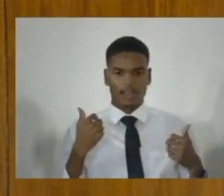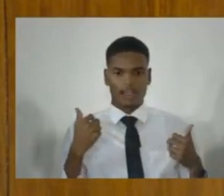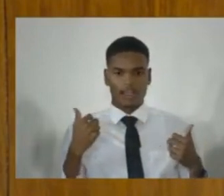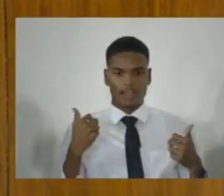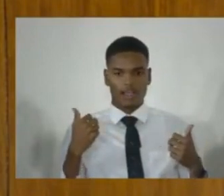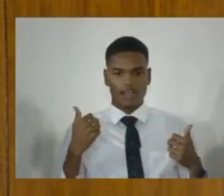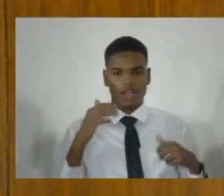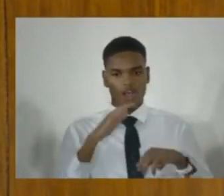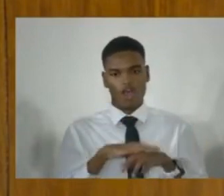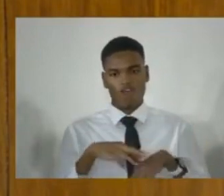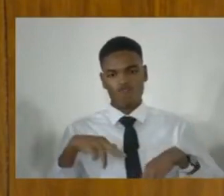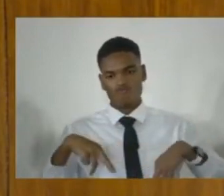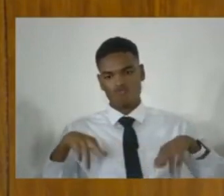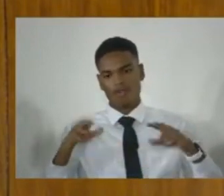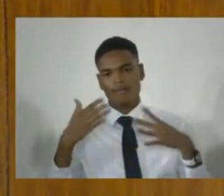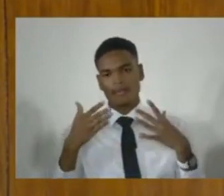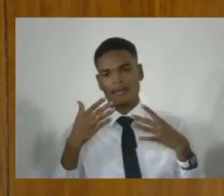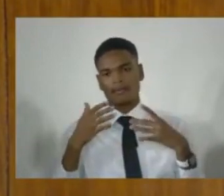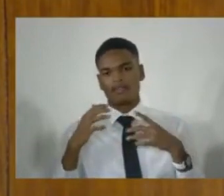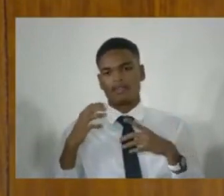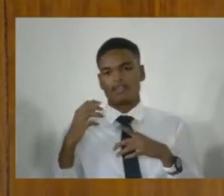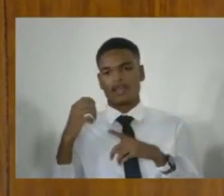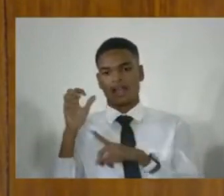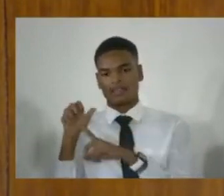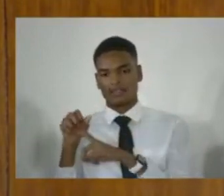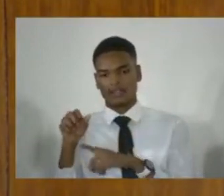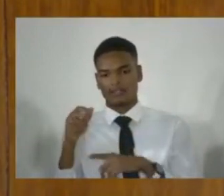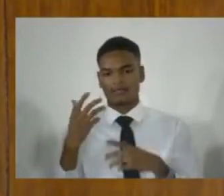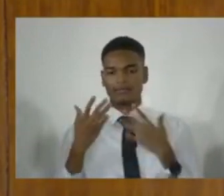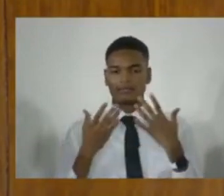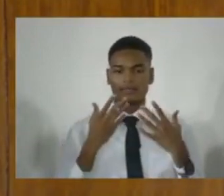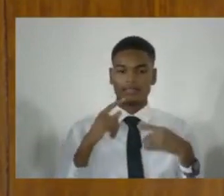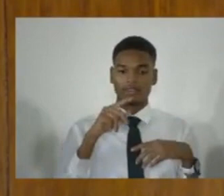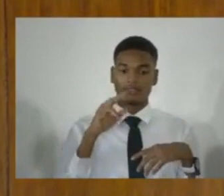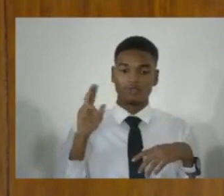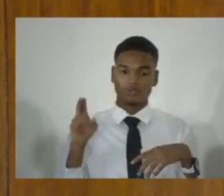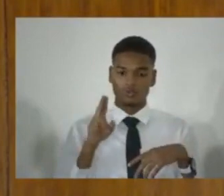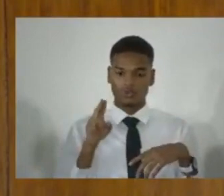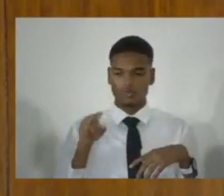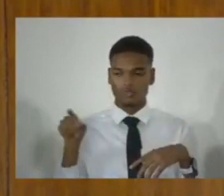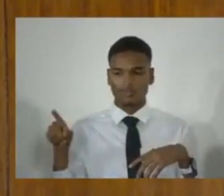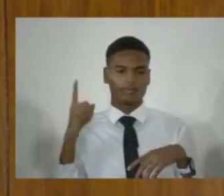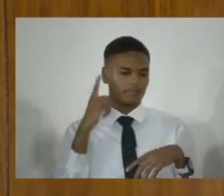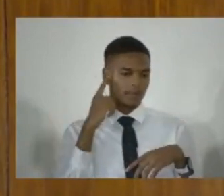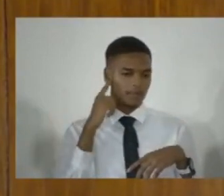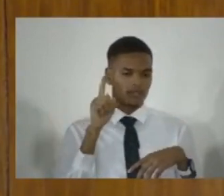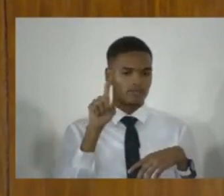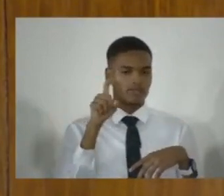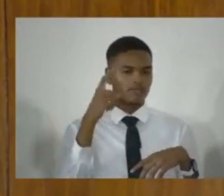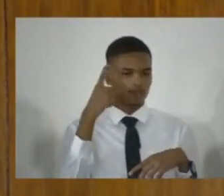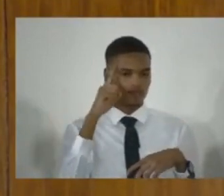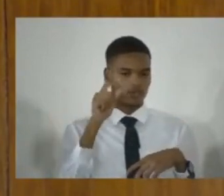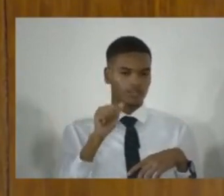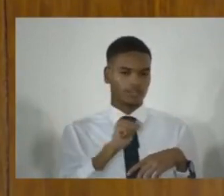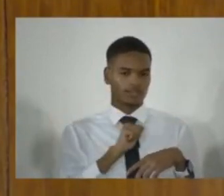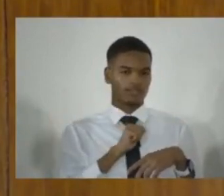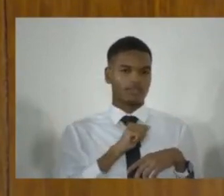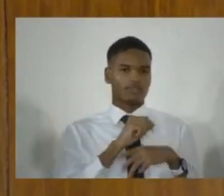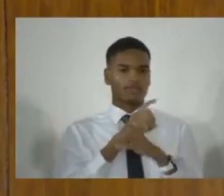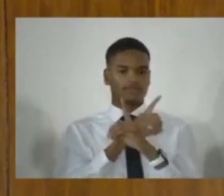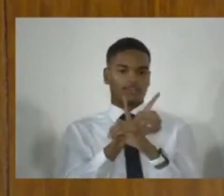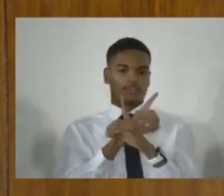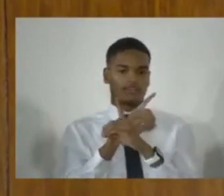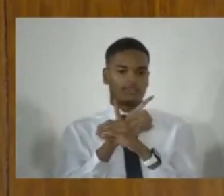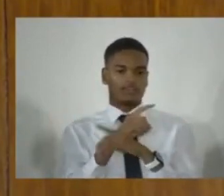attacked on the road and so on, and it's only pepper spray and mace used for self-defense. If it's used offensively, that is an offense,